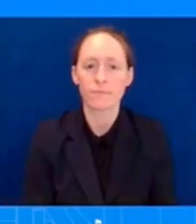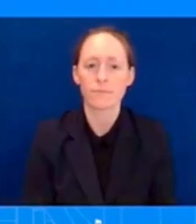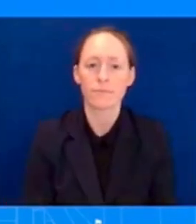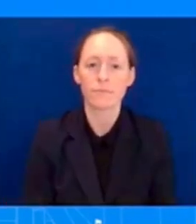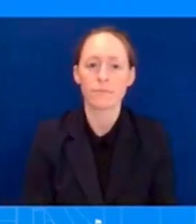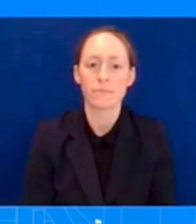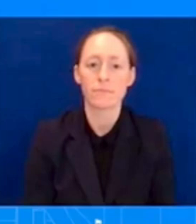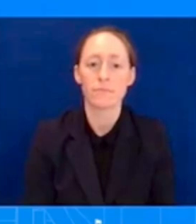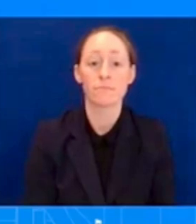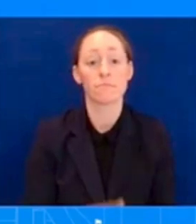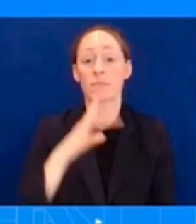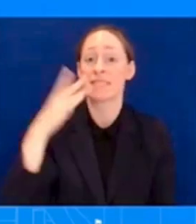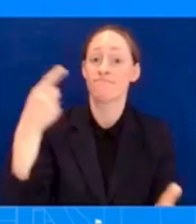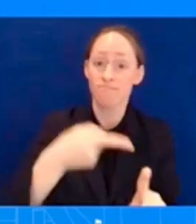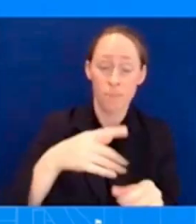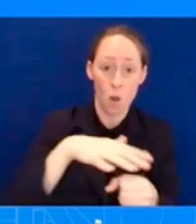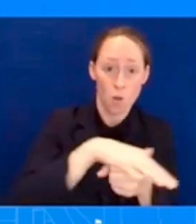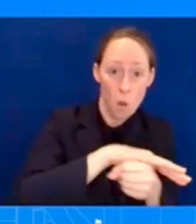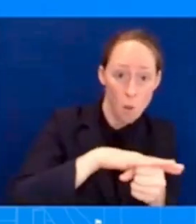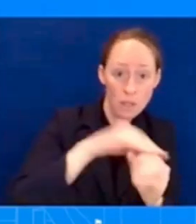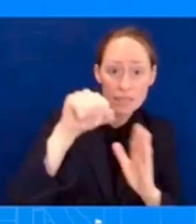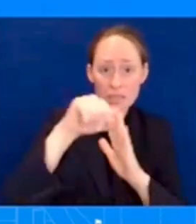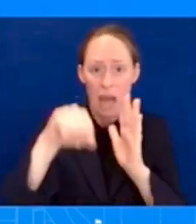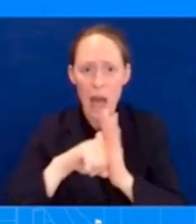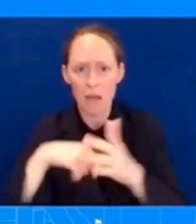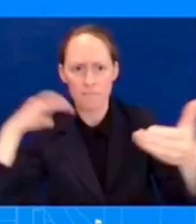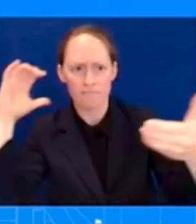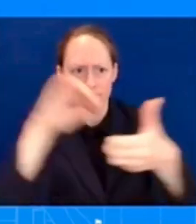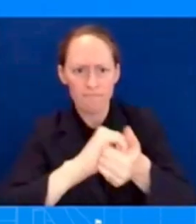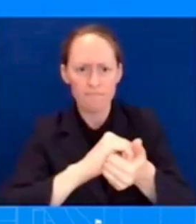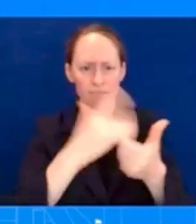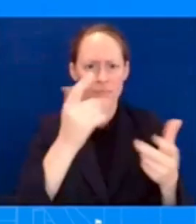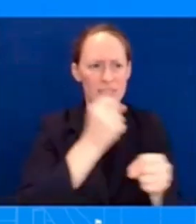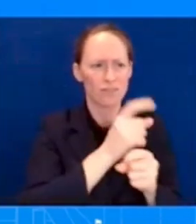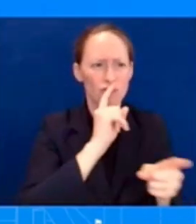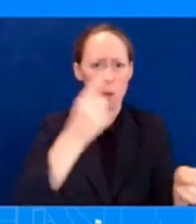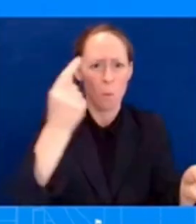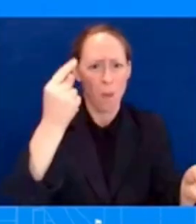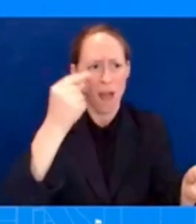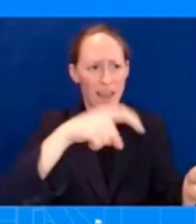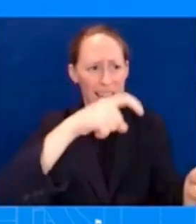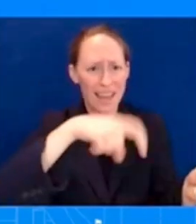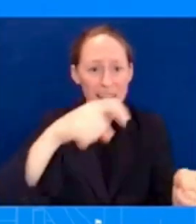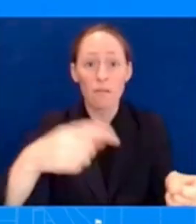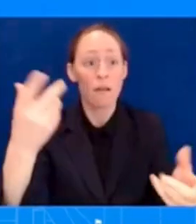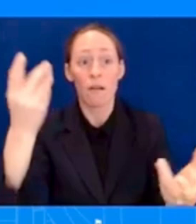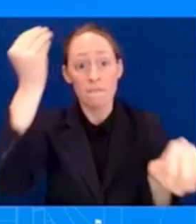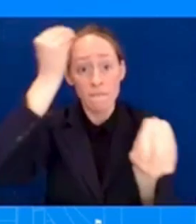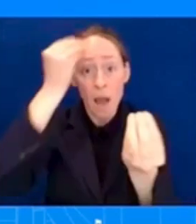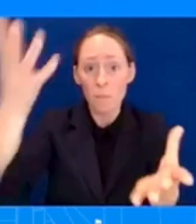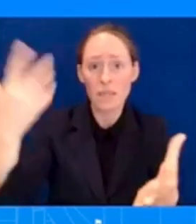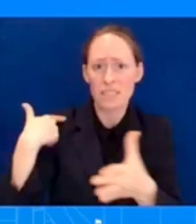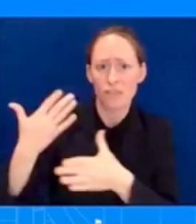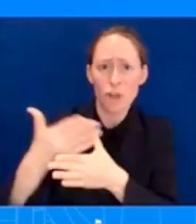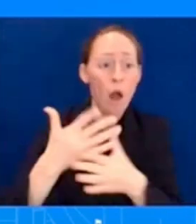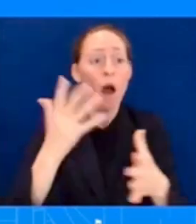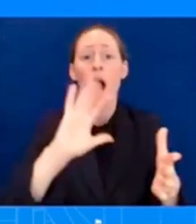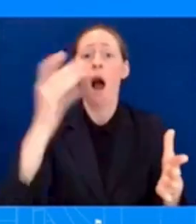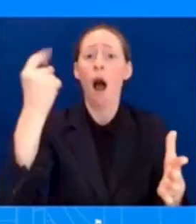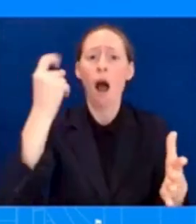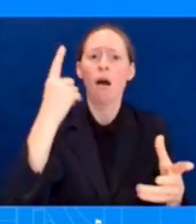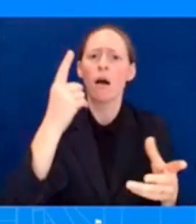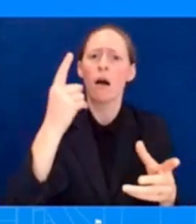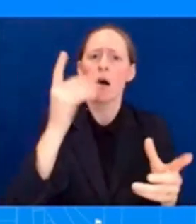outreach and our messaging is also culturally responsive and that we can get messages out to people so they know what is available for them